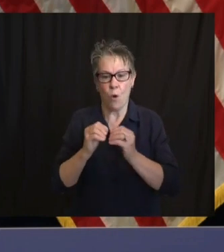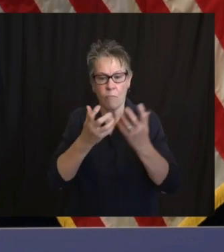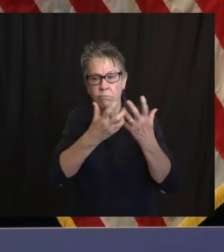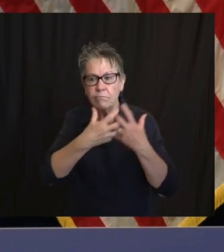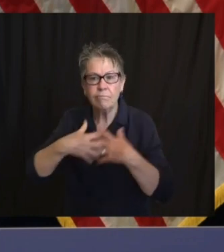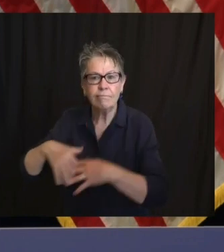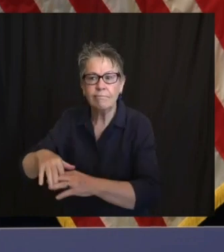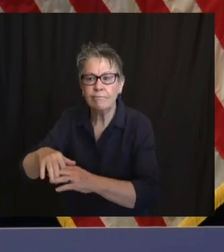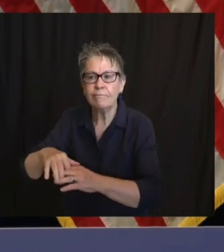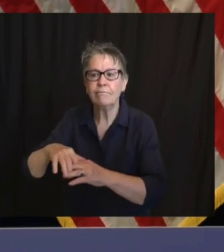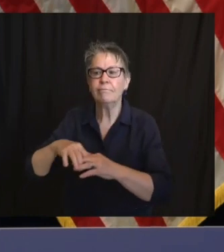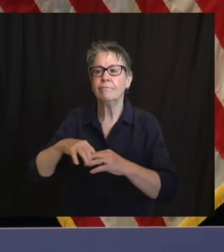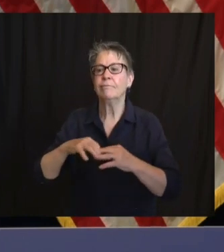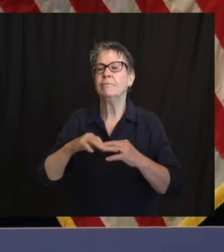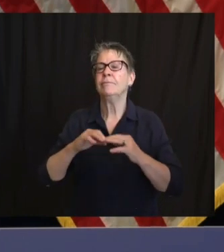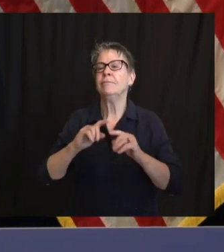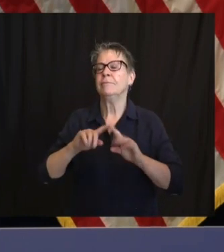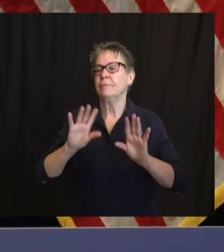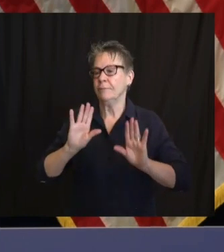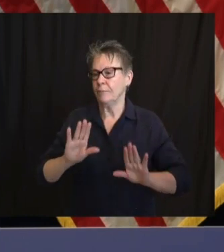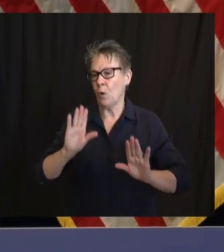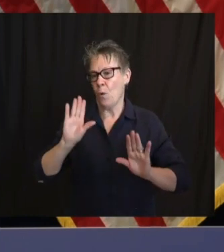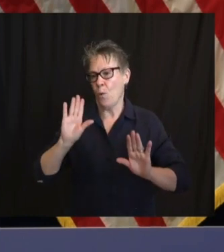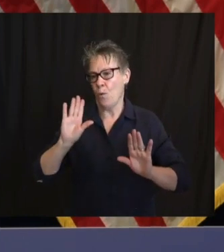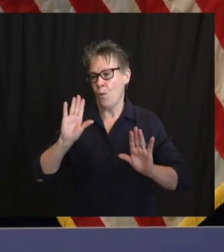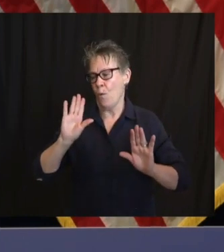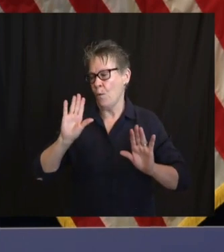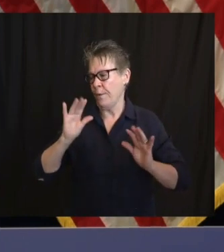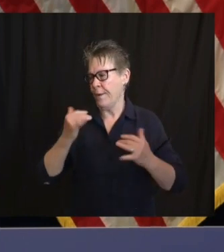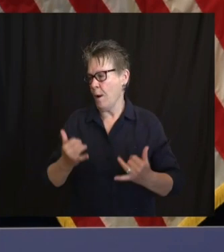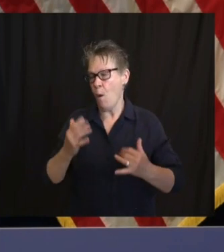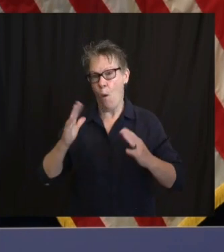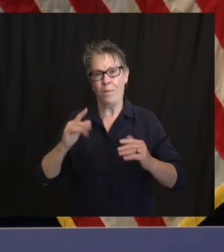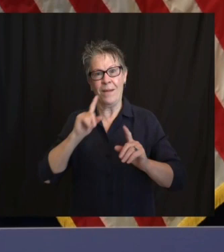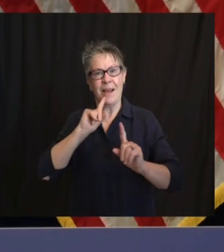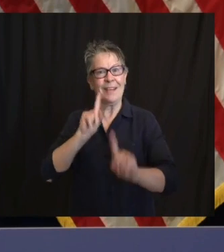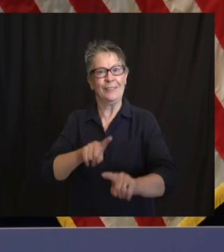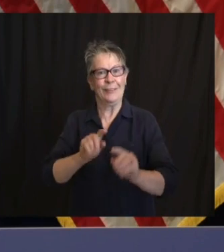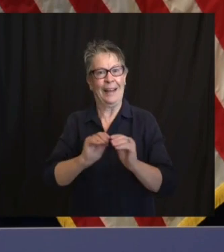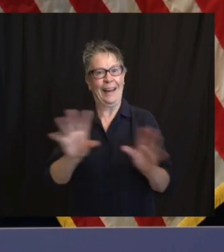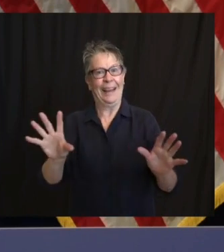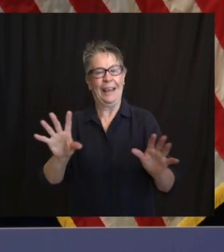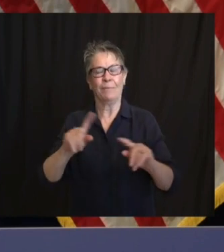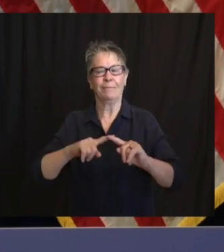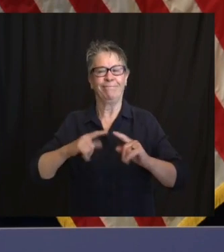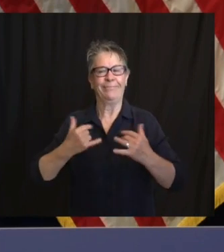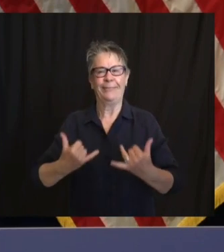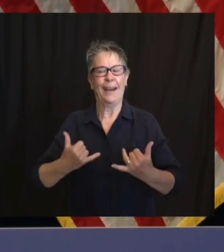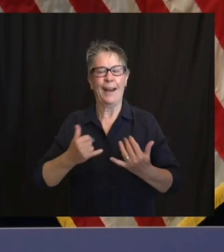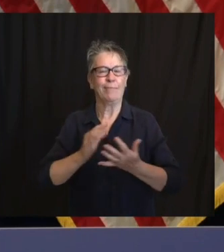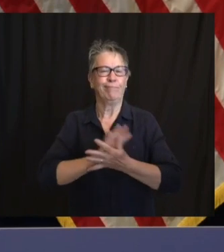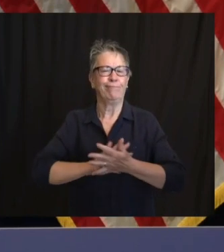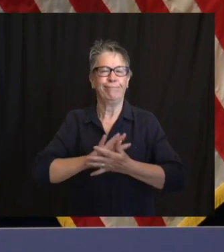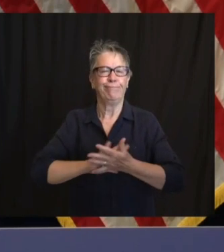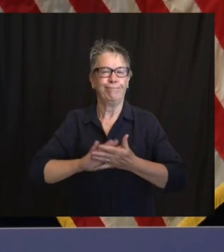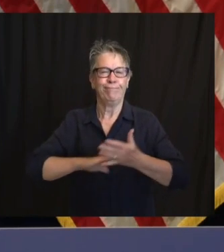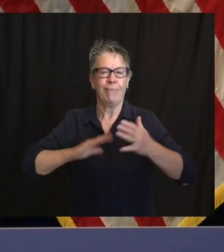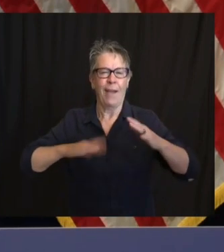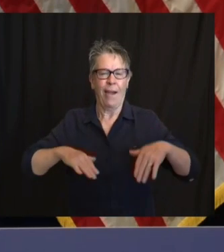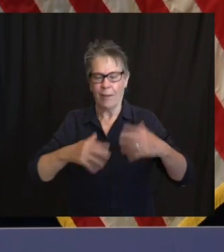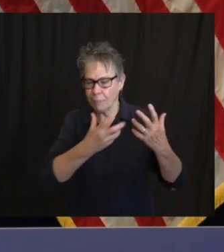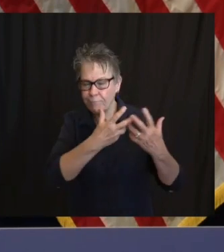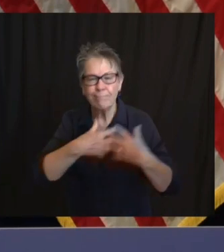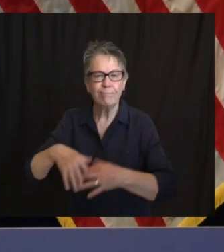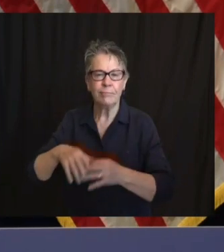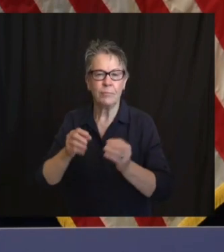explicitly in the same level sort of a robust detail as we did testing a couple weeks ago, if you could bear with us on those.